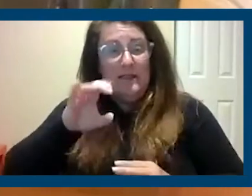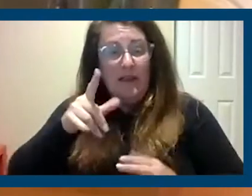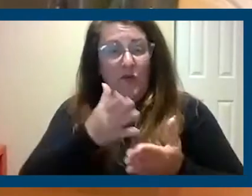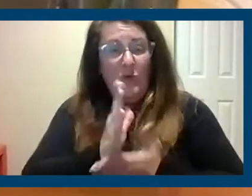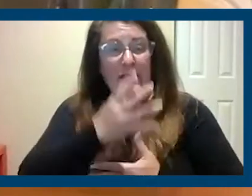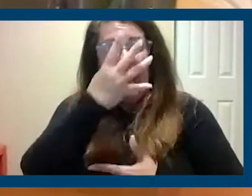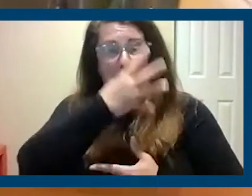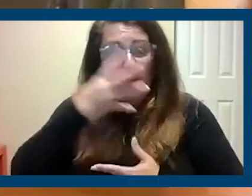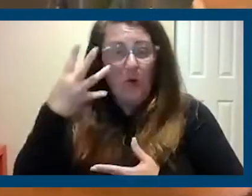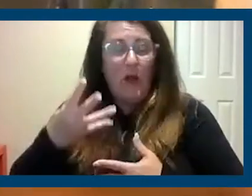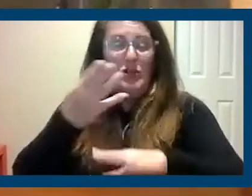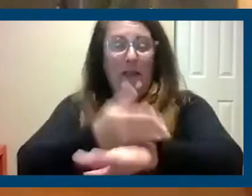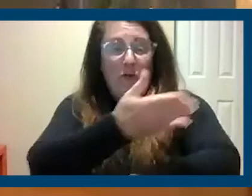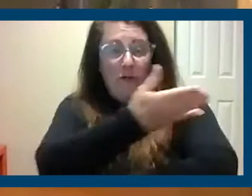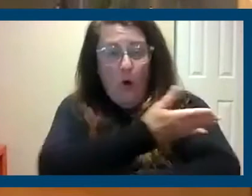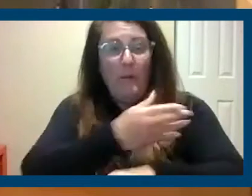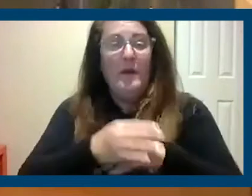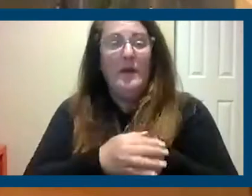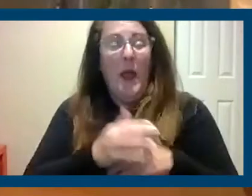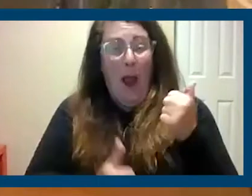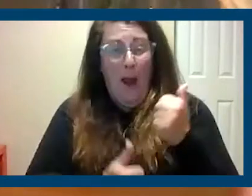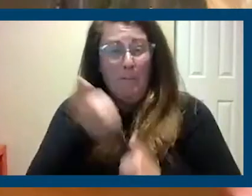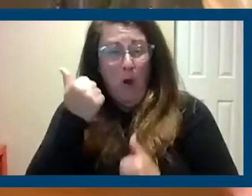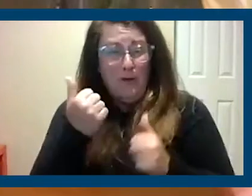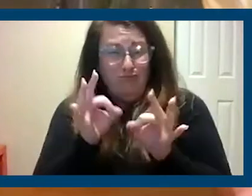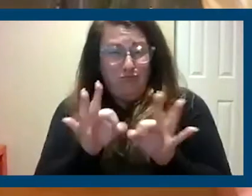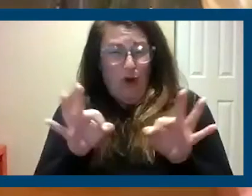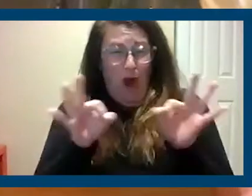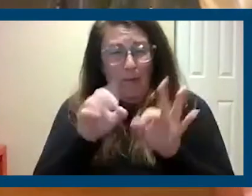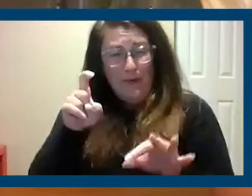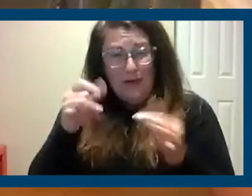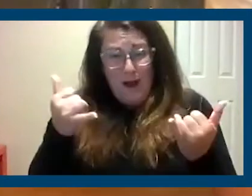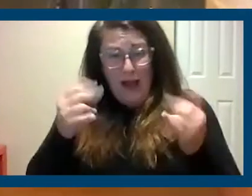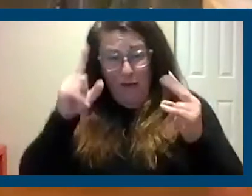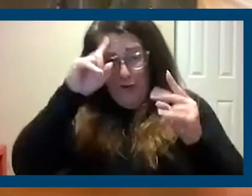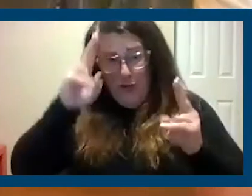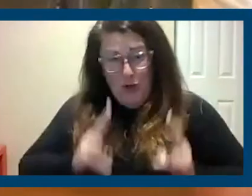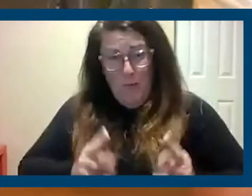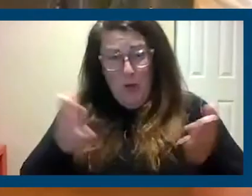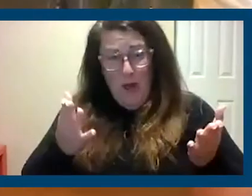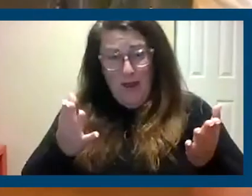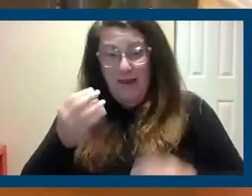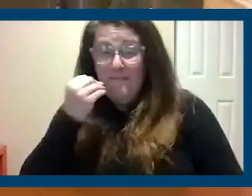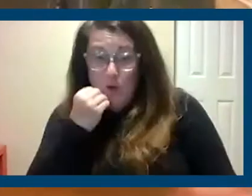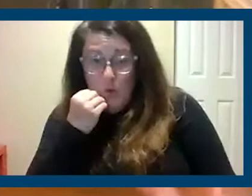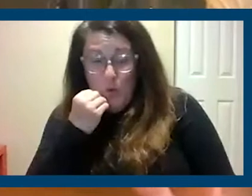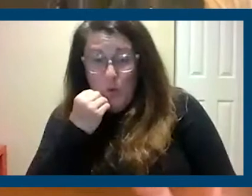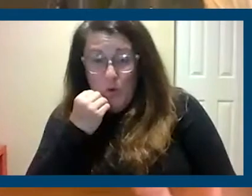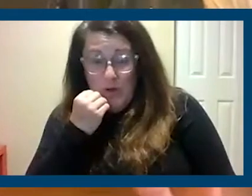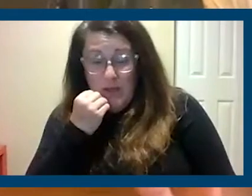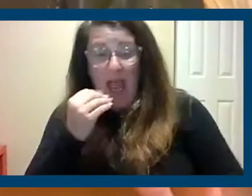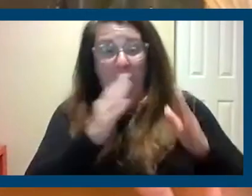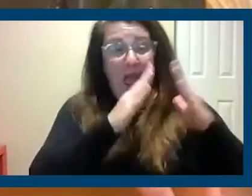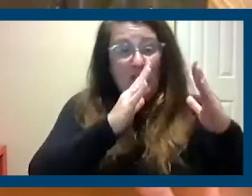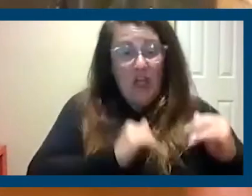reform, our most primal need as human beings is food and shelter.